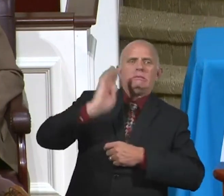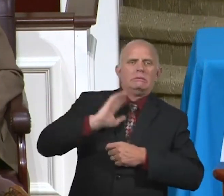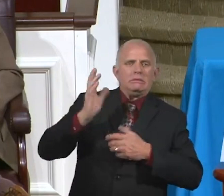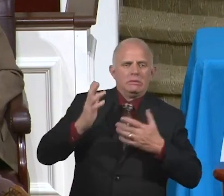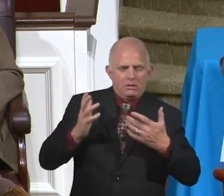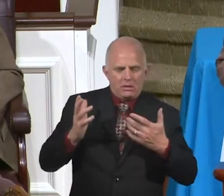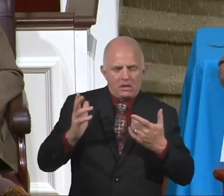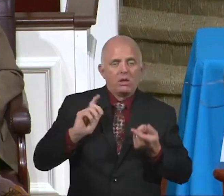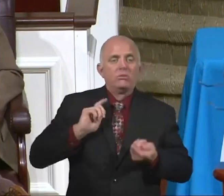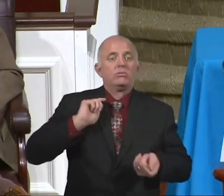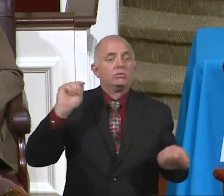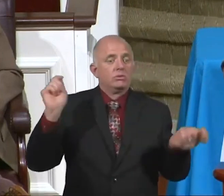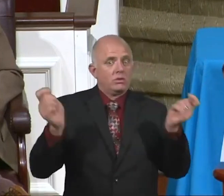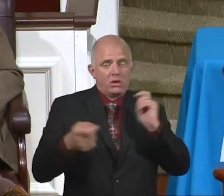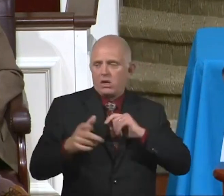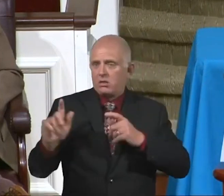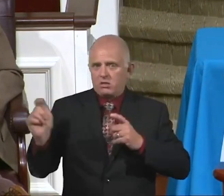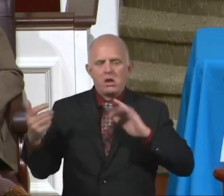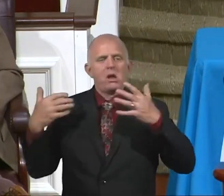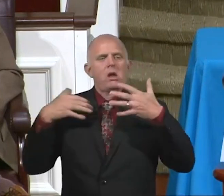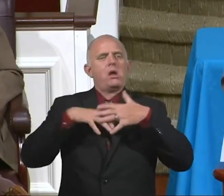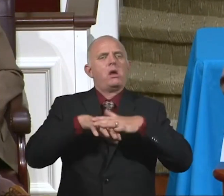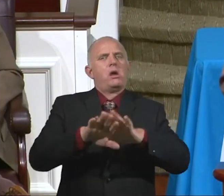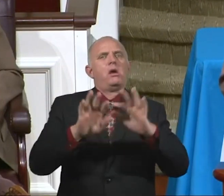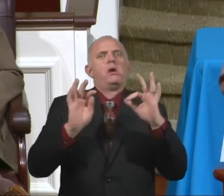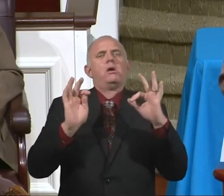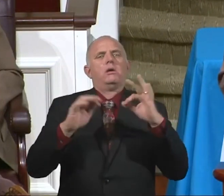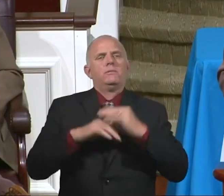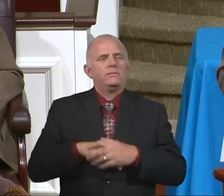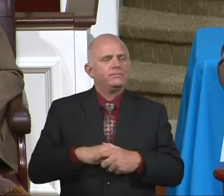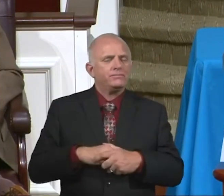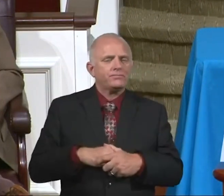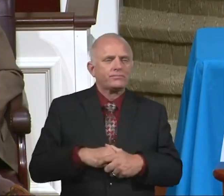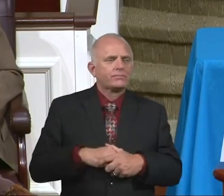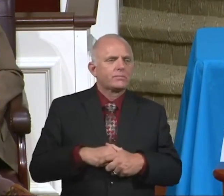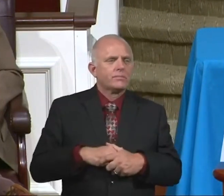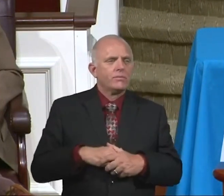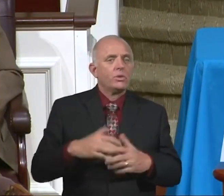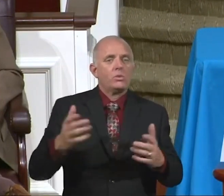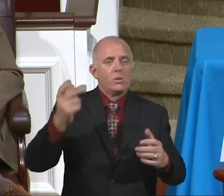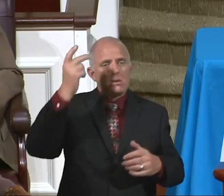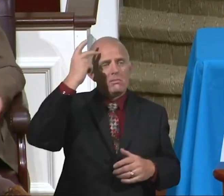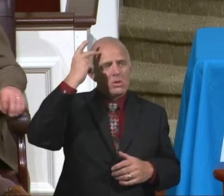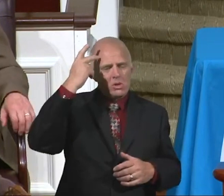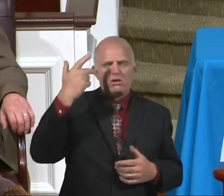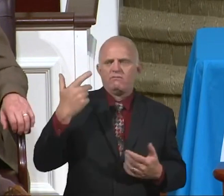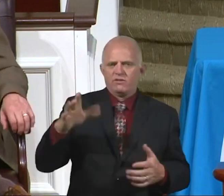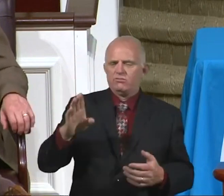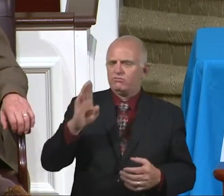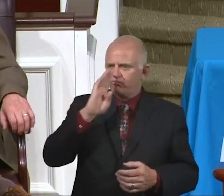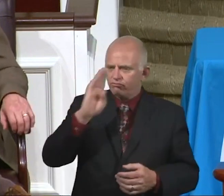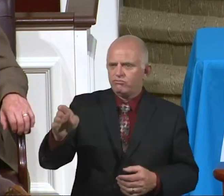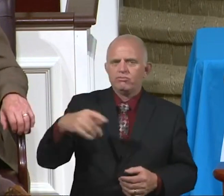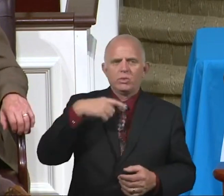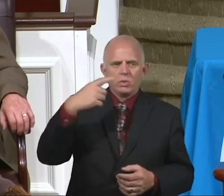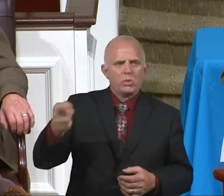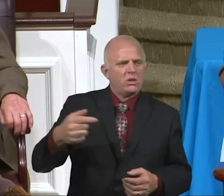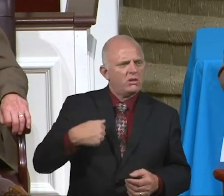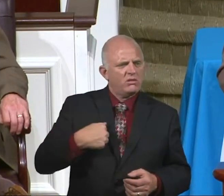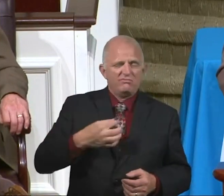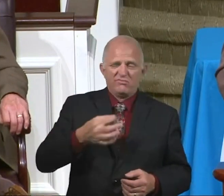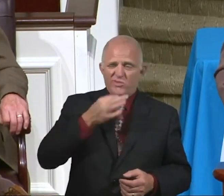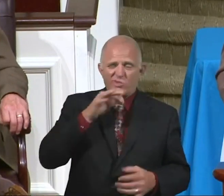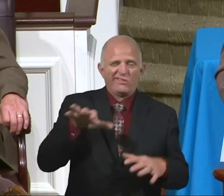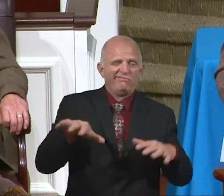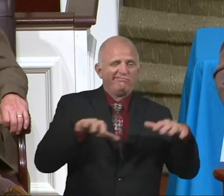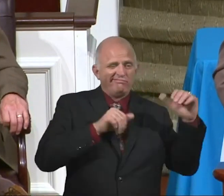Now he's going to say, the time I depart, I'm getting ready to leave this world. And so he looks into the, he looks into eternity and he gives